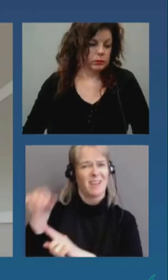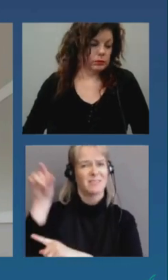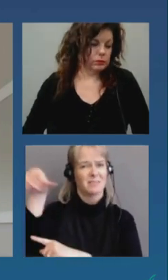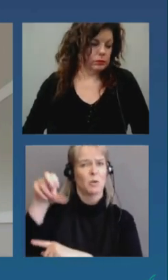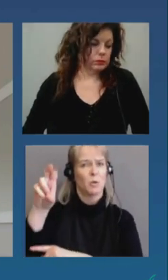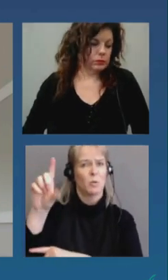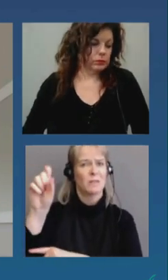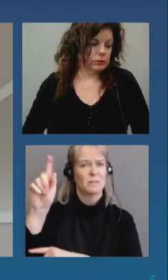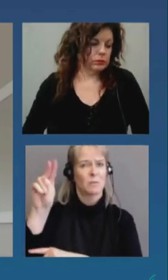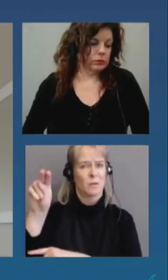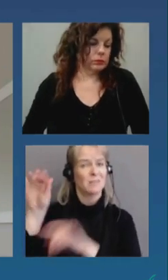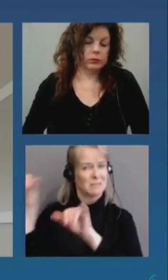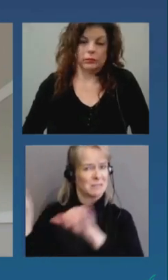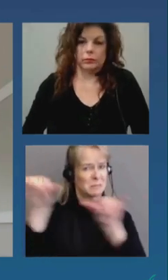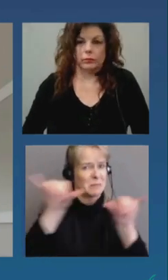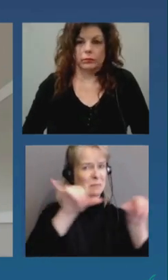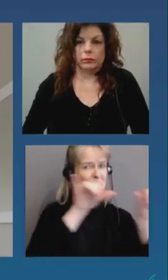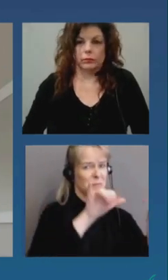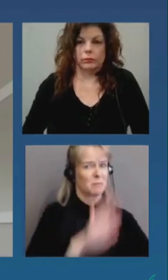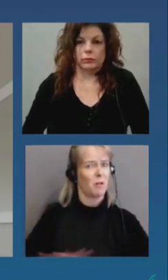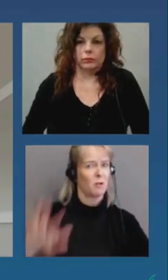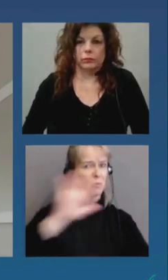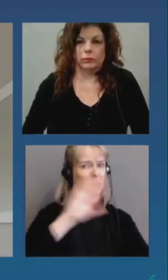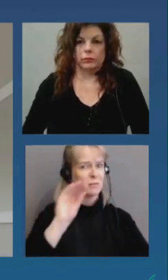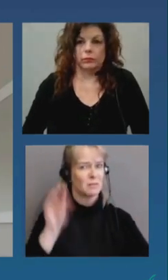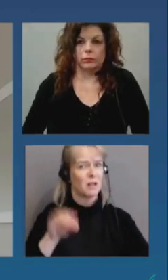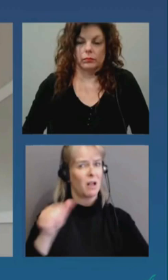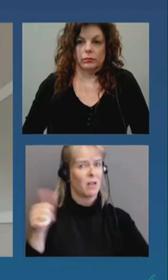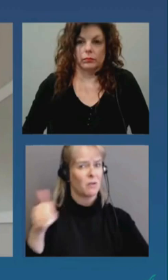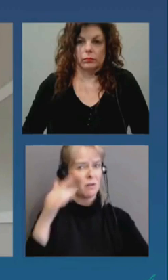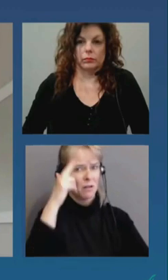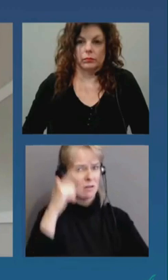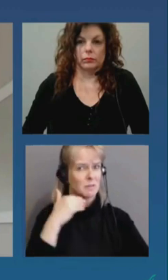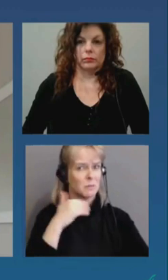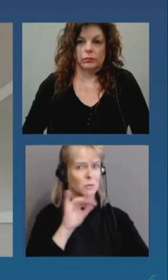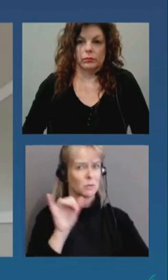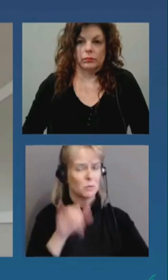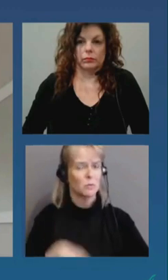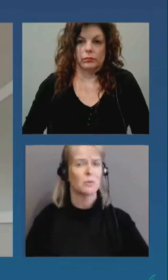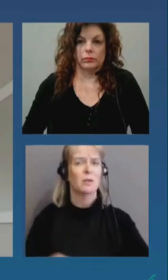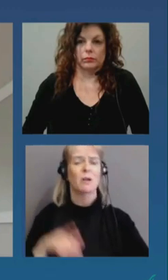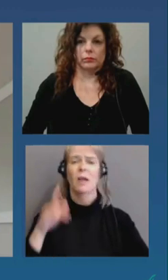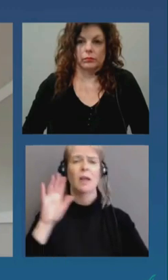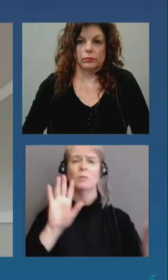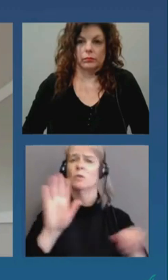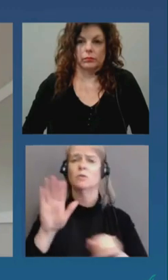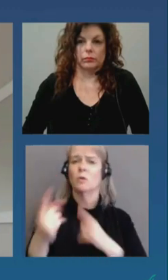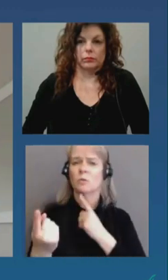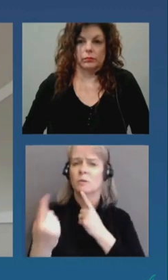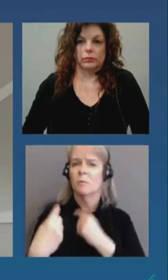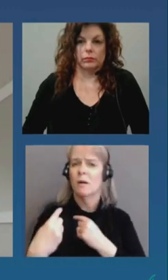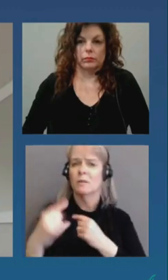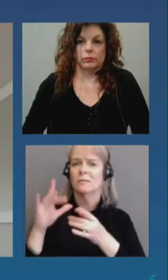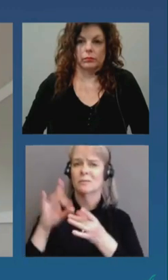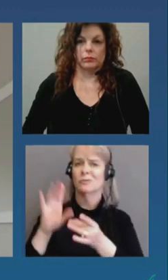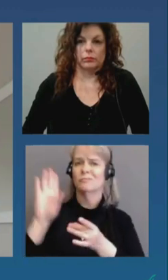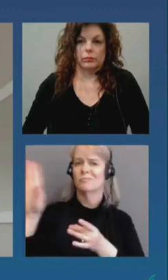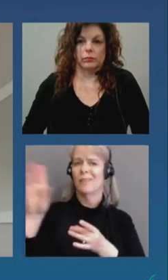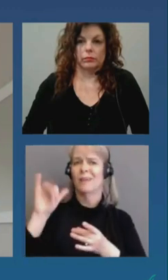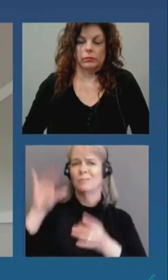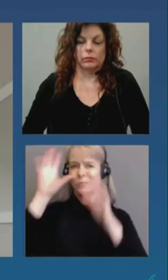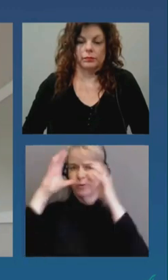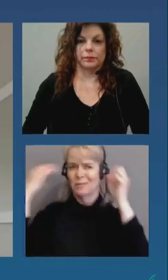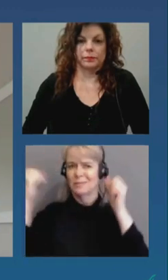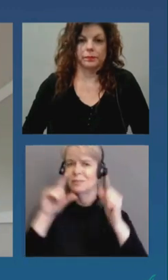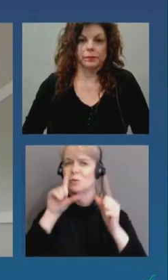reaction is to to that observation from the president of the queensway carlton hospital uh and what what the situation is